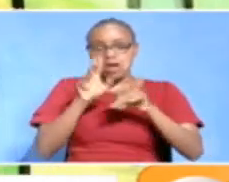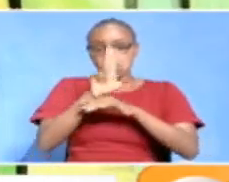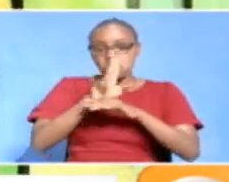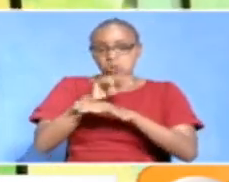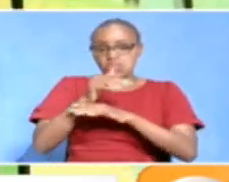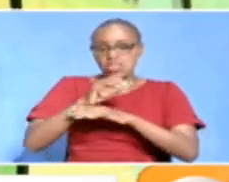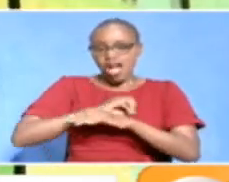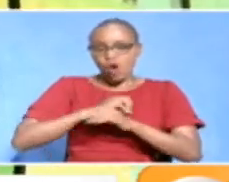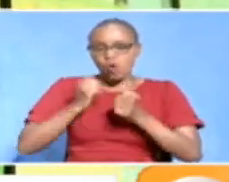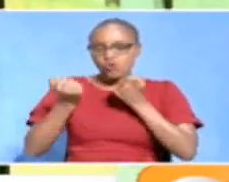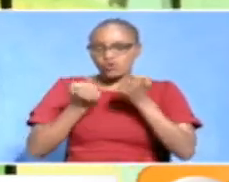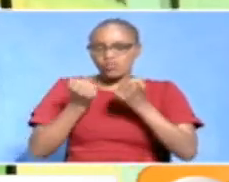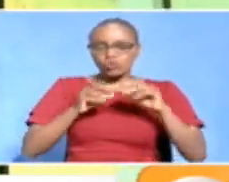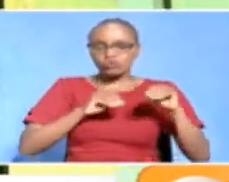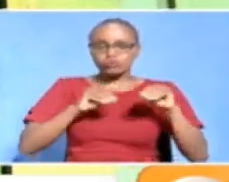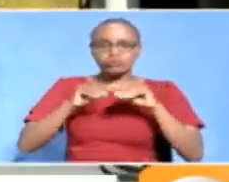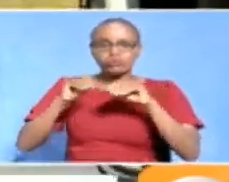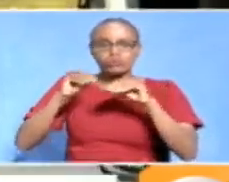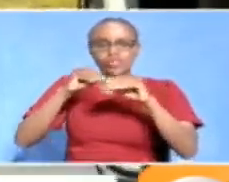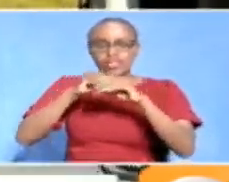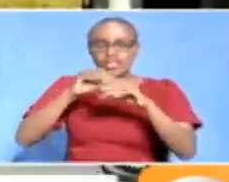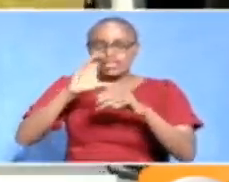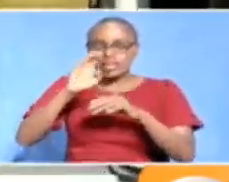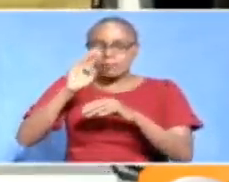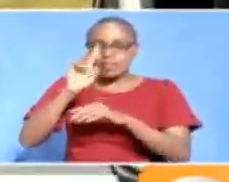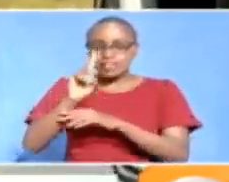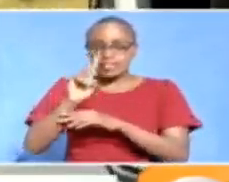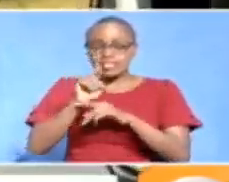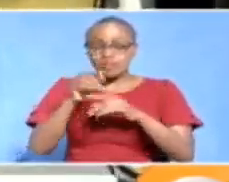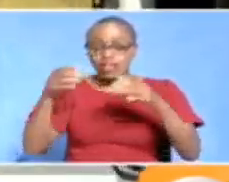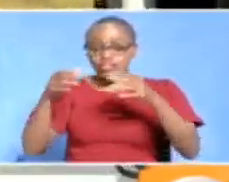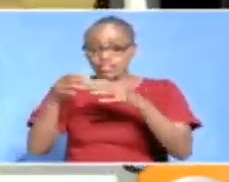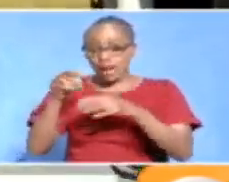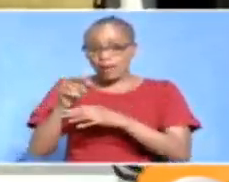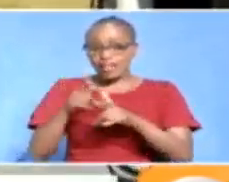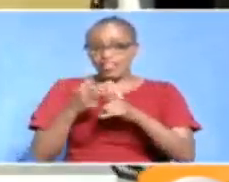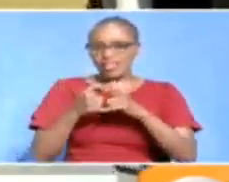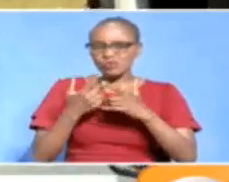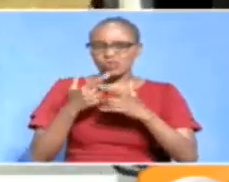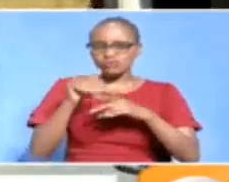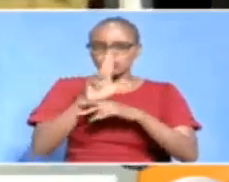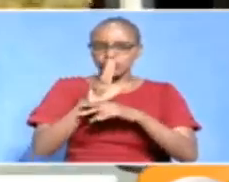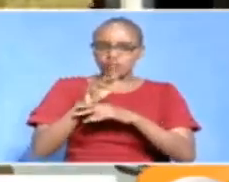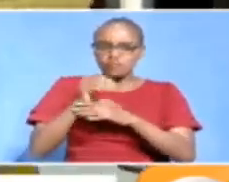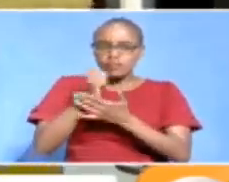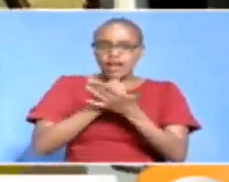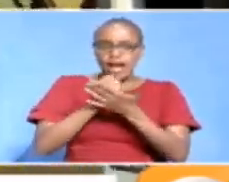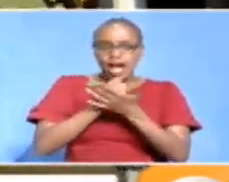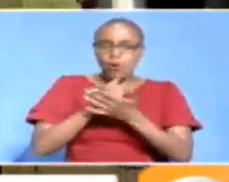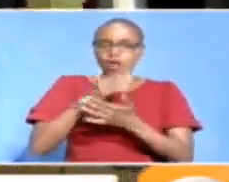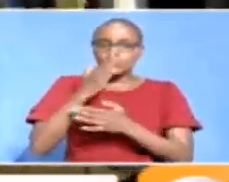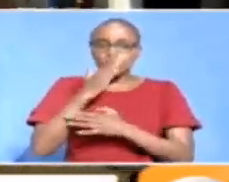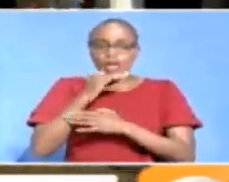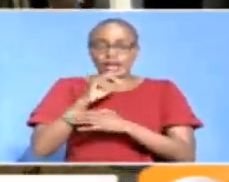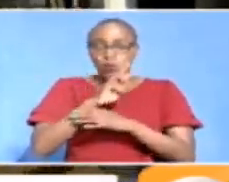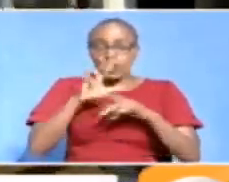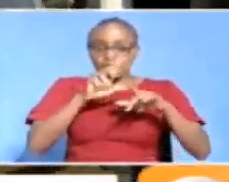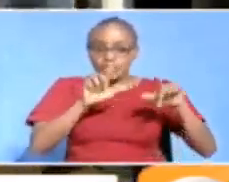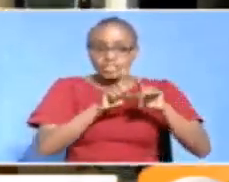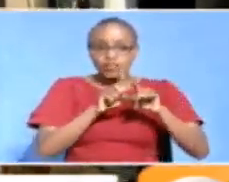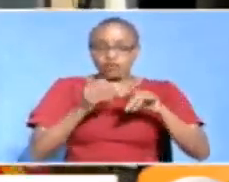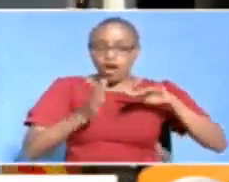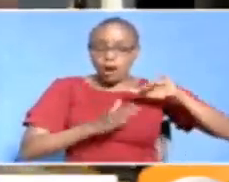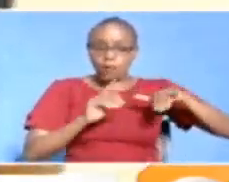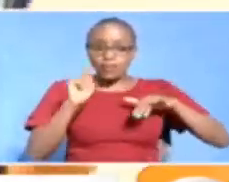their personal vehicles to move around the city. According to the firm, the shuttle will ply the Kahawasukari to Westlands route, Bomas of